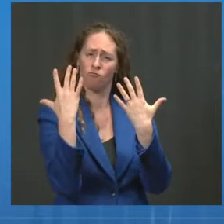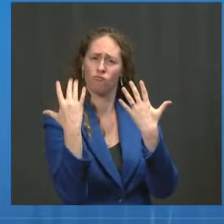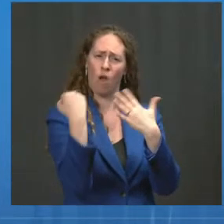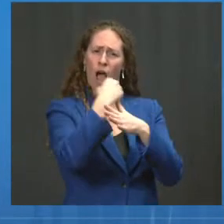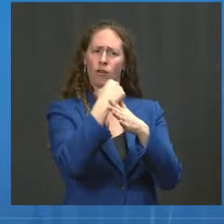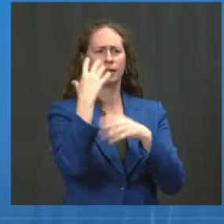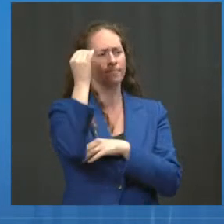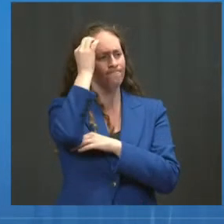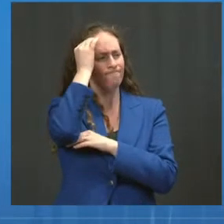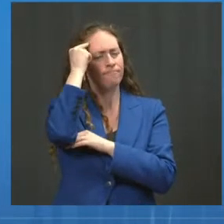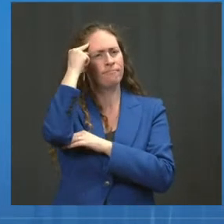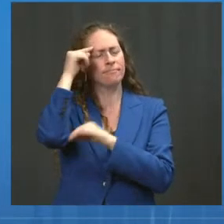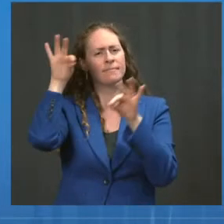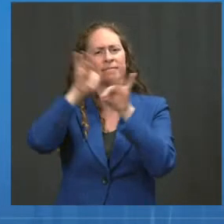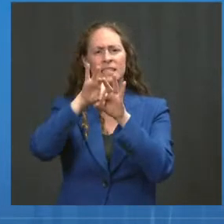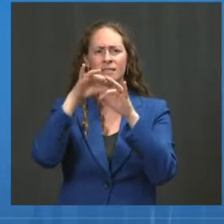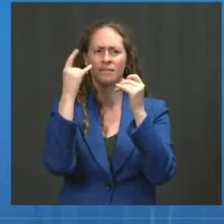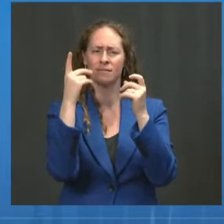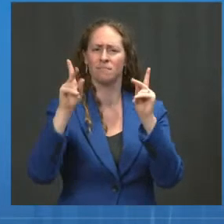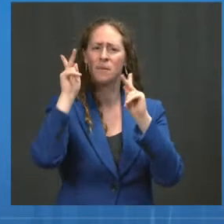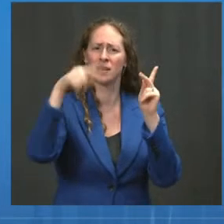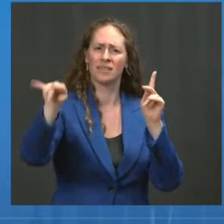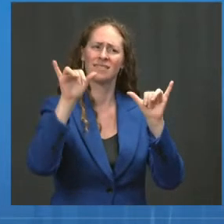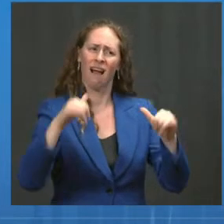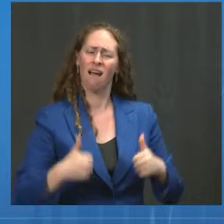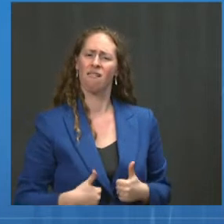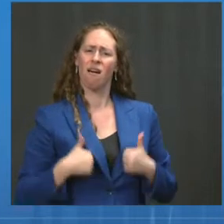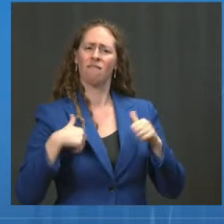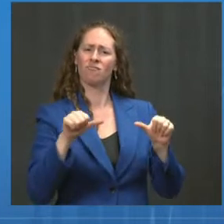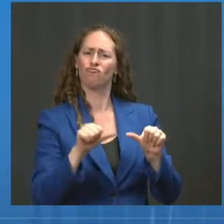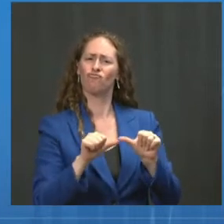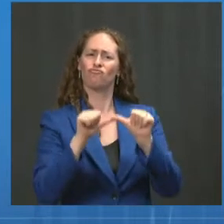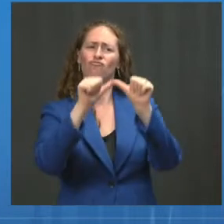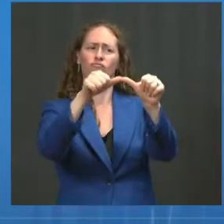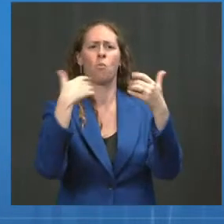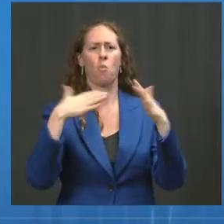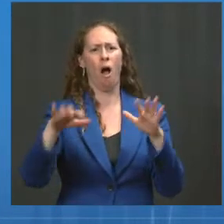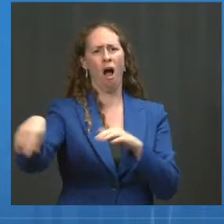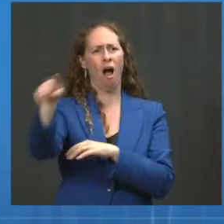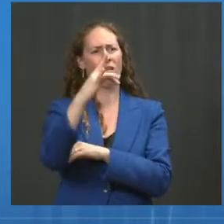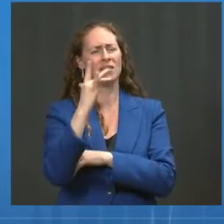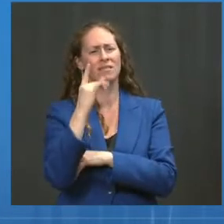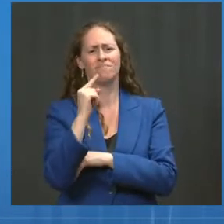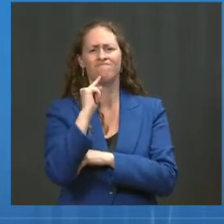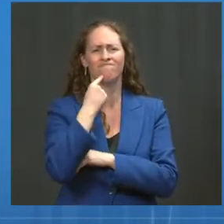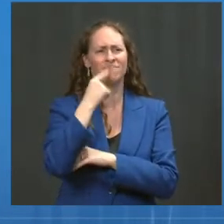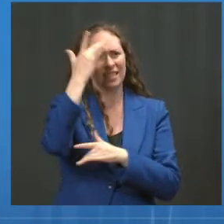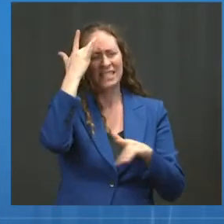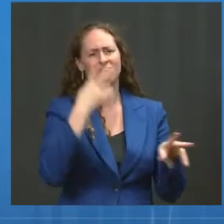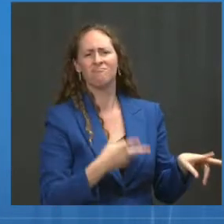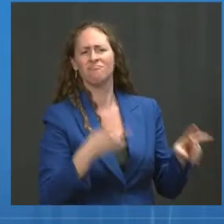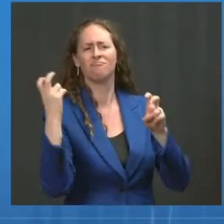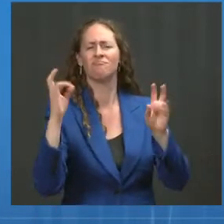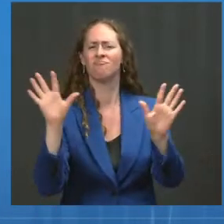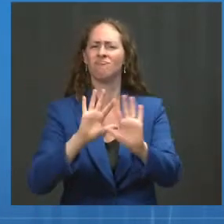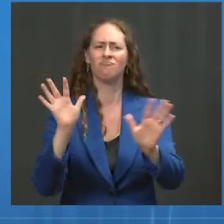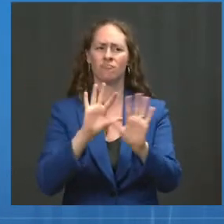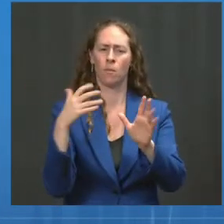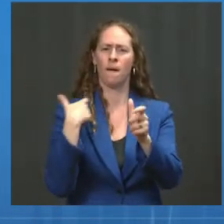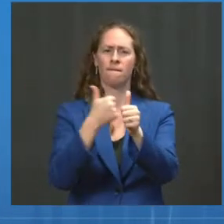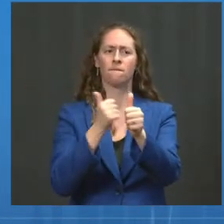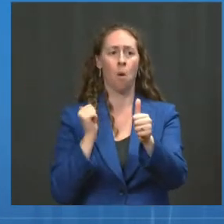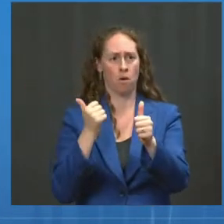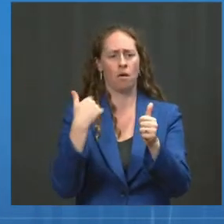infections. The data we will publish today and next week demonstrate that vaccine effectiveness against SARS-CoV-2